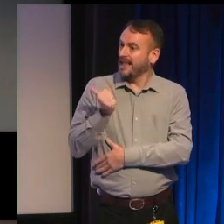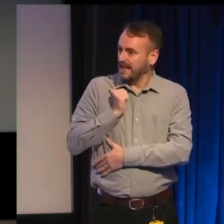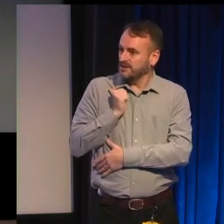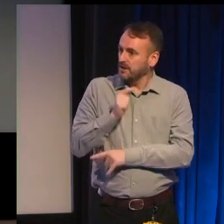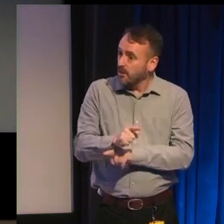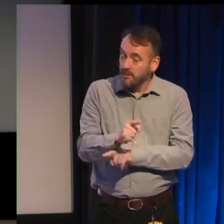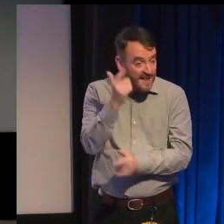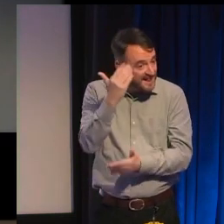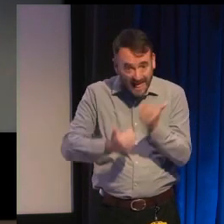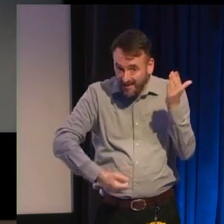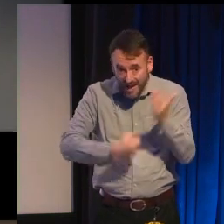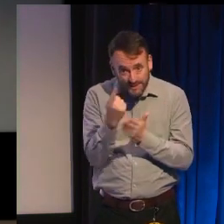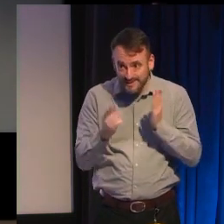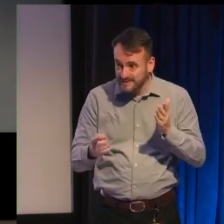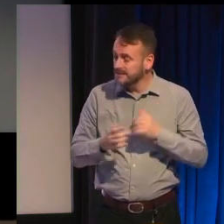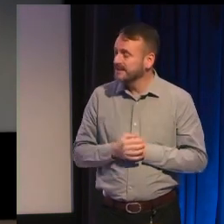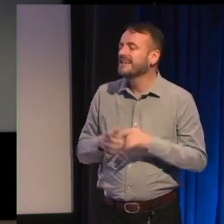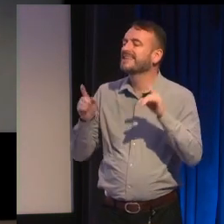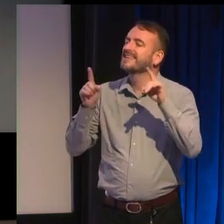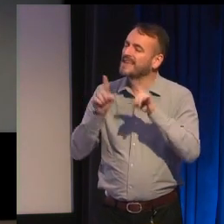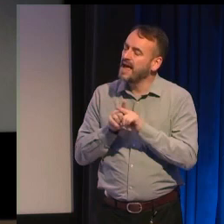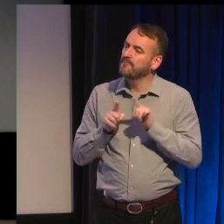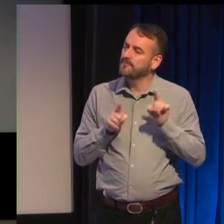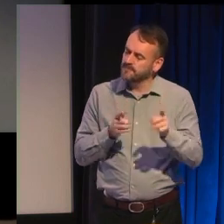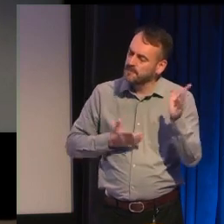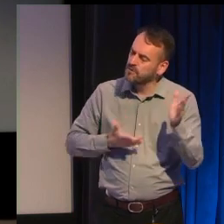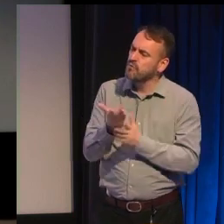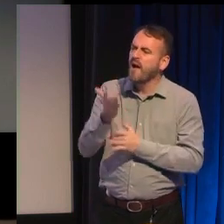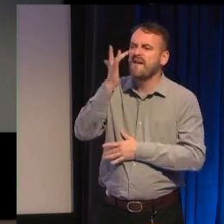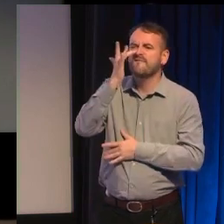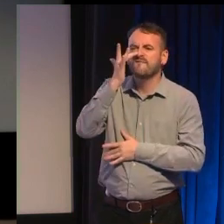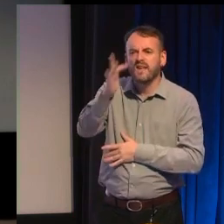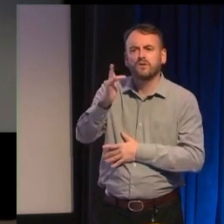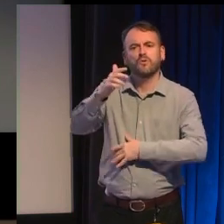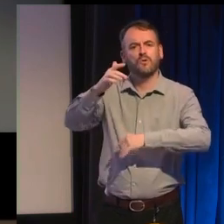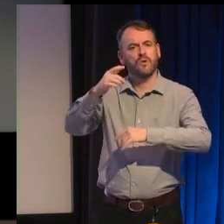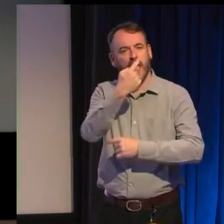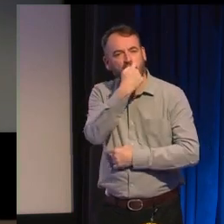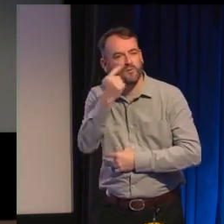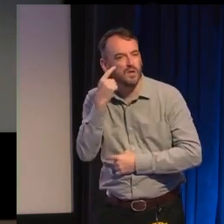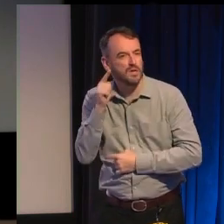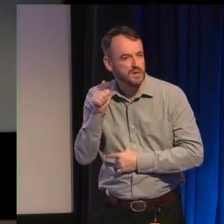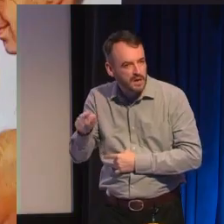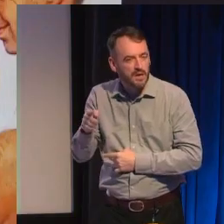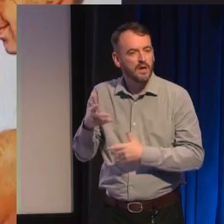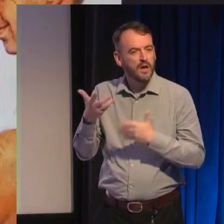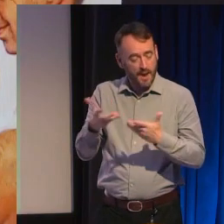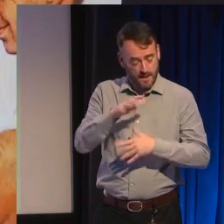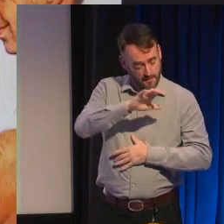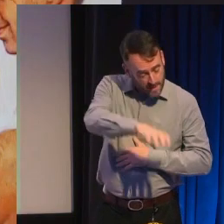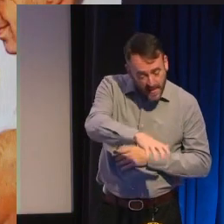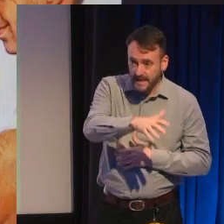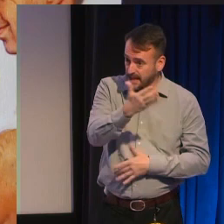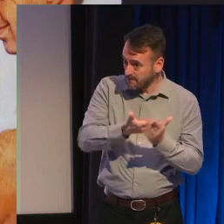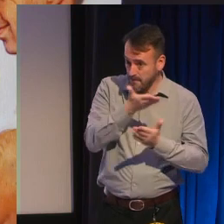and in the same way our reliance on fictional evidence gives us the sense of familiarity with places we've never been and people